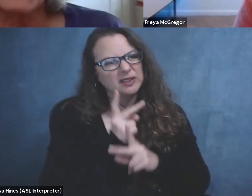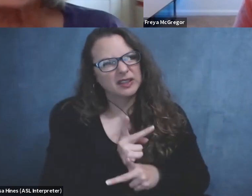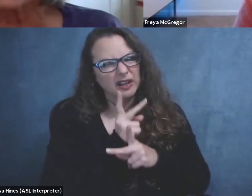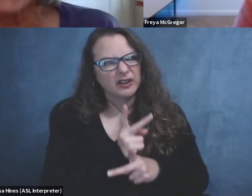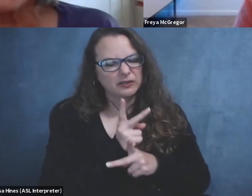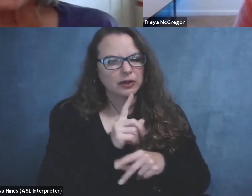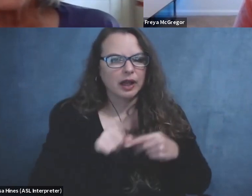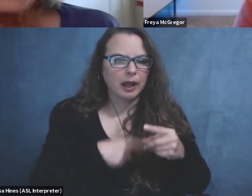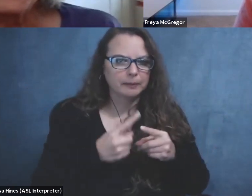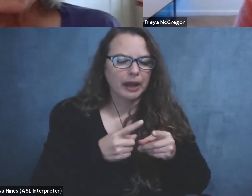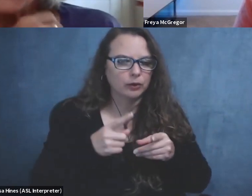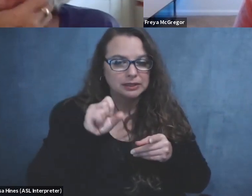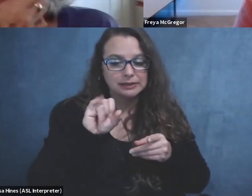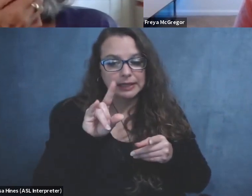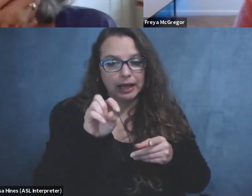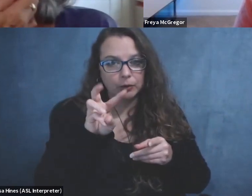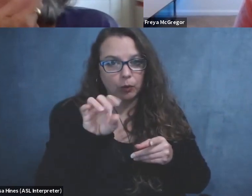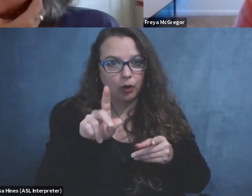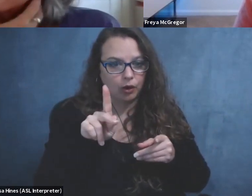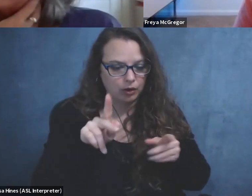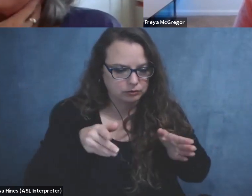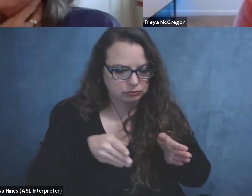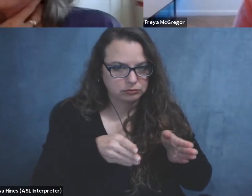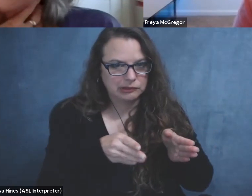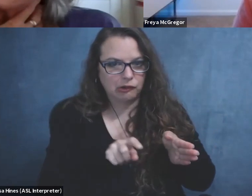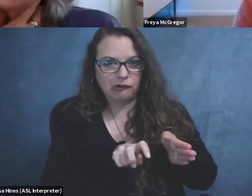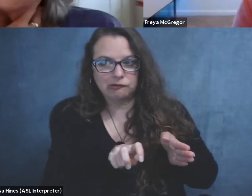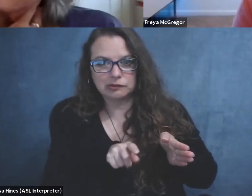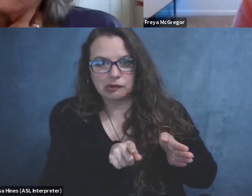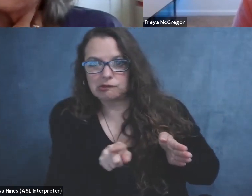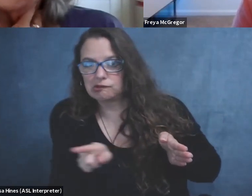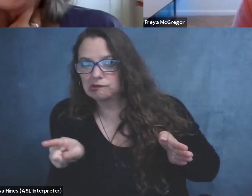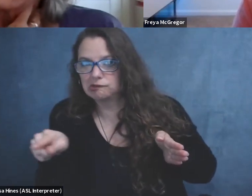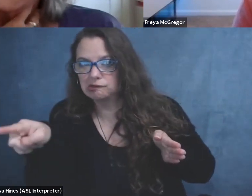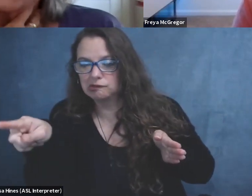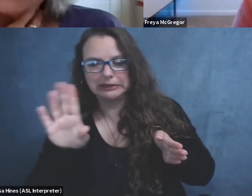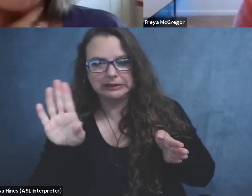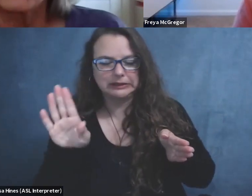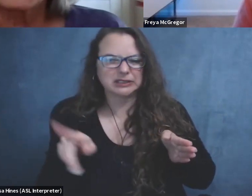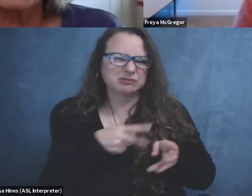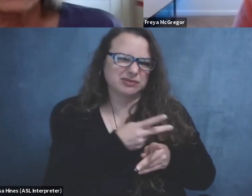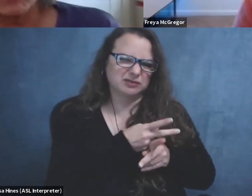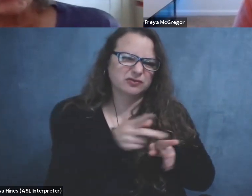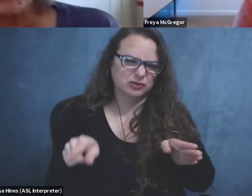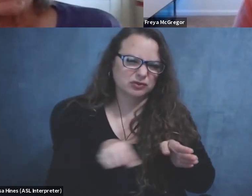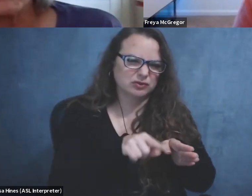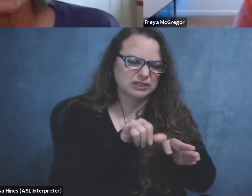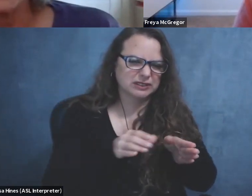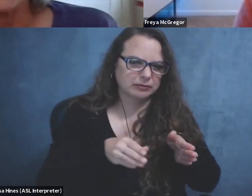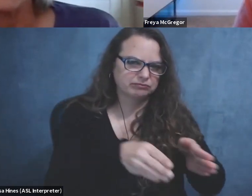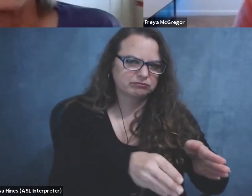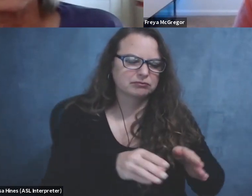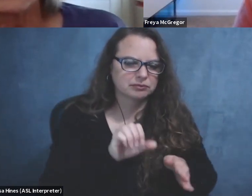the sidewalks or off the paved roads. Um, but generally when I'm with a group